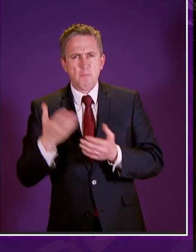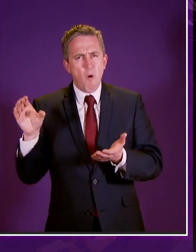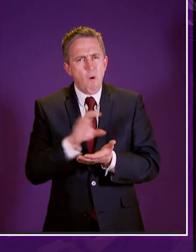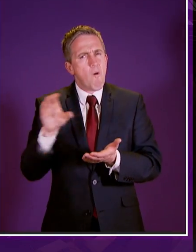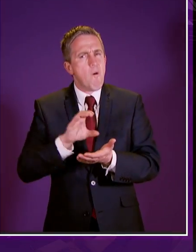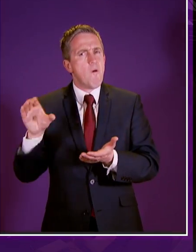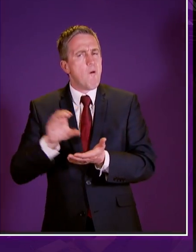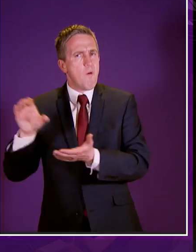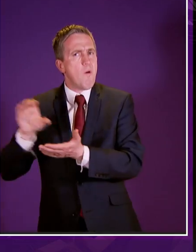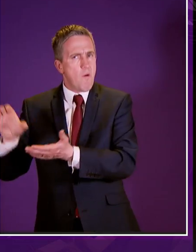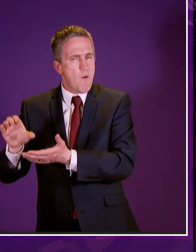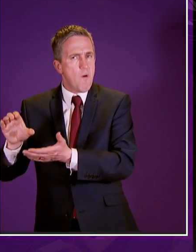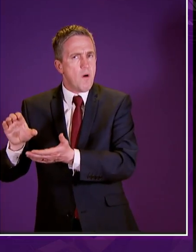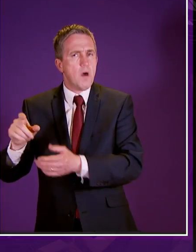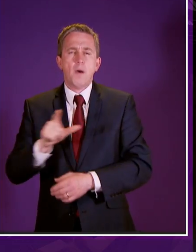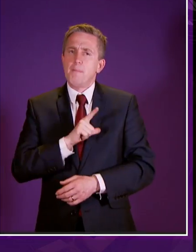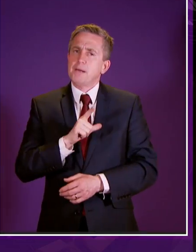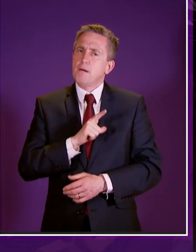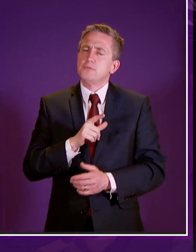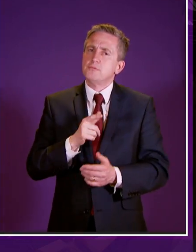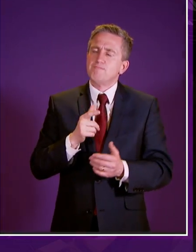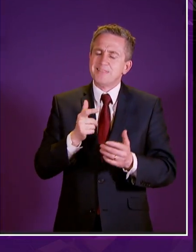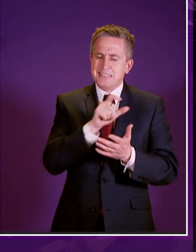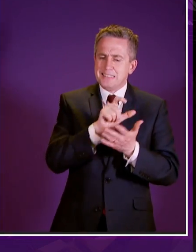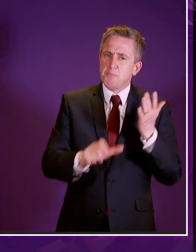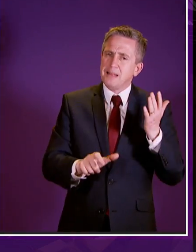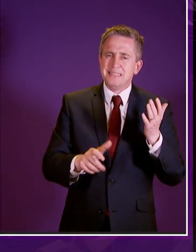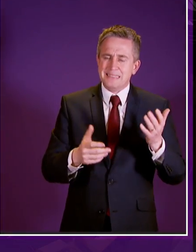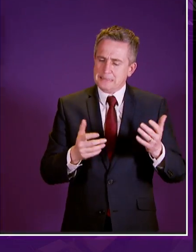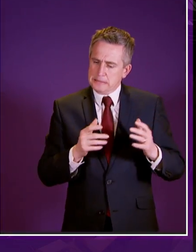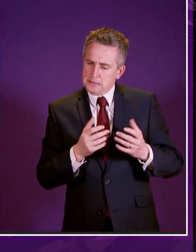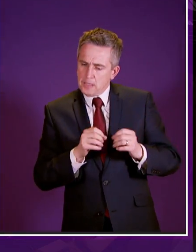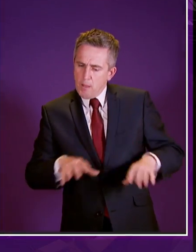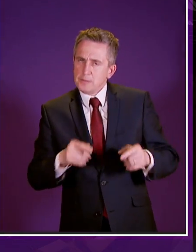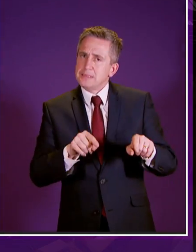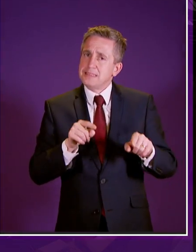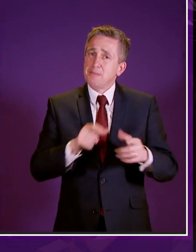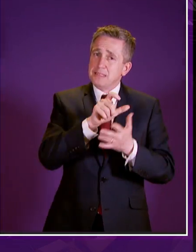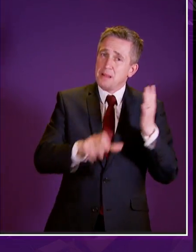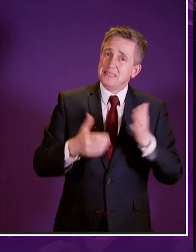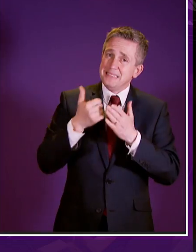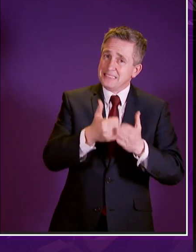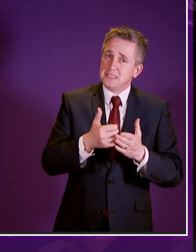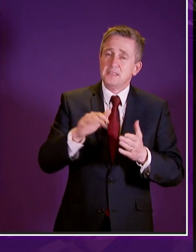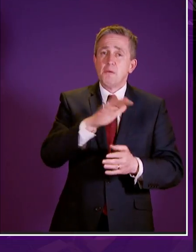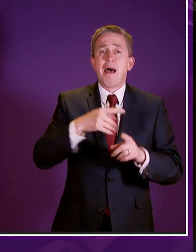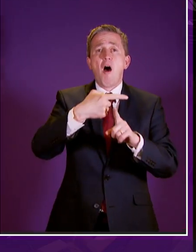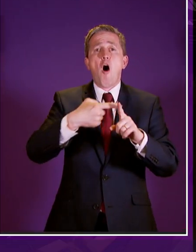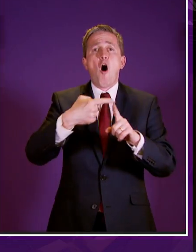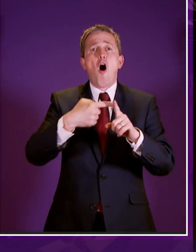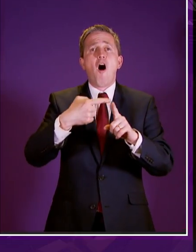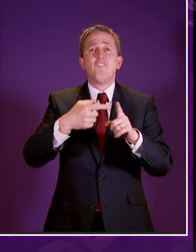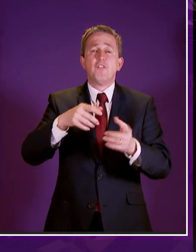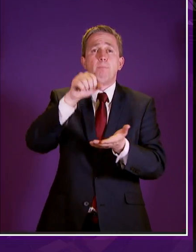examine and then eradicate disability assistance represents around half of the value of all the payments